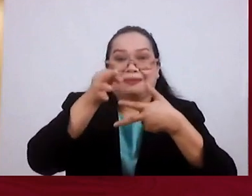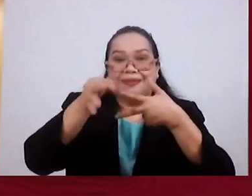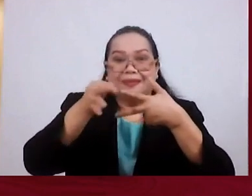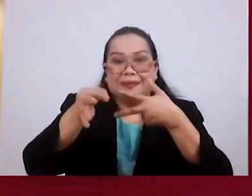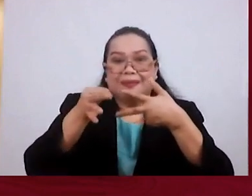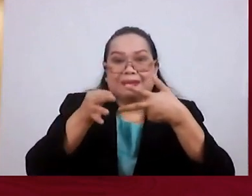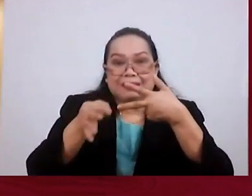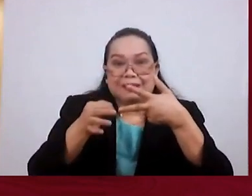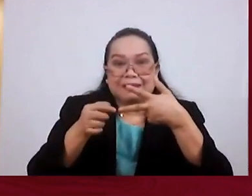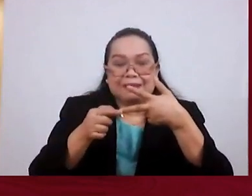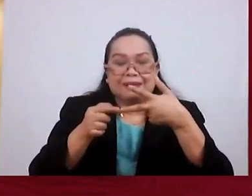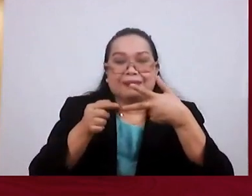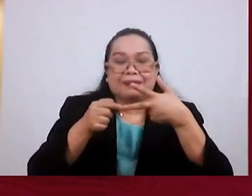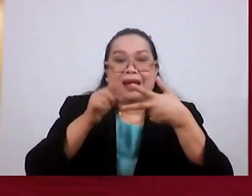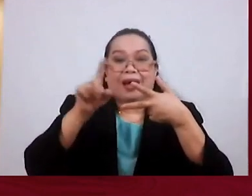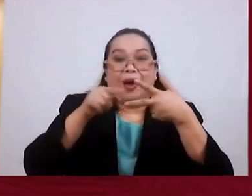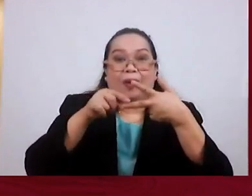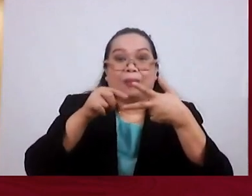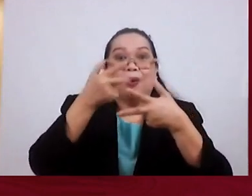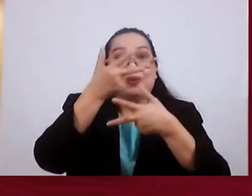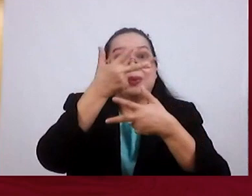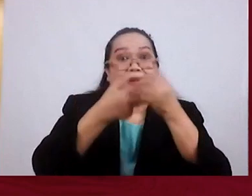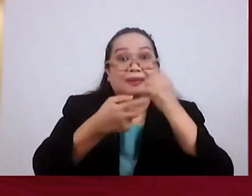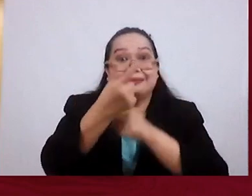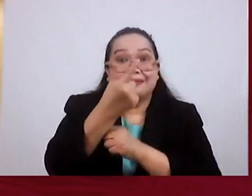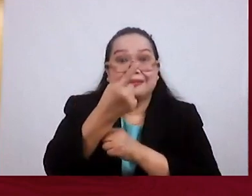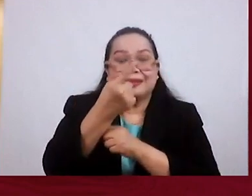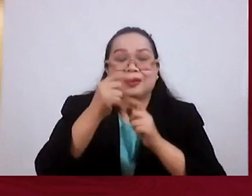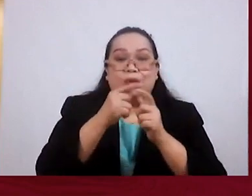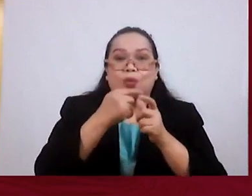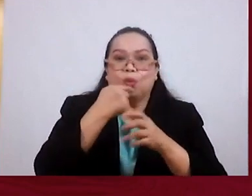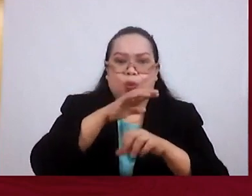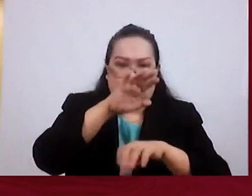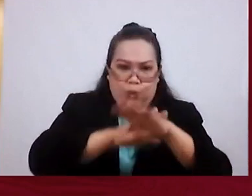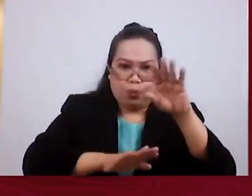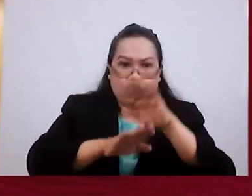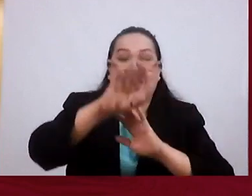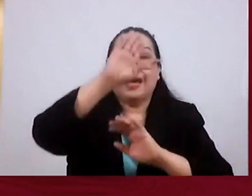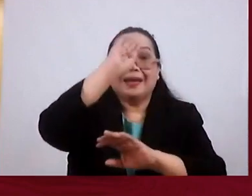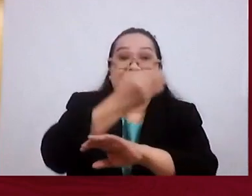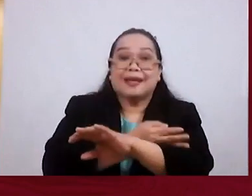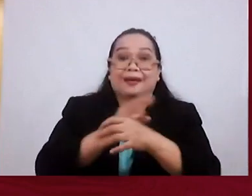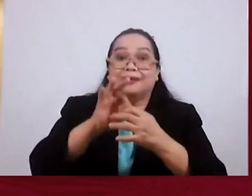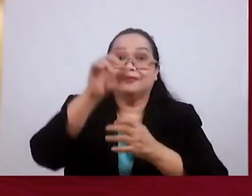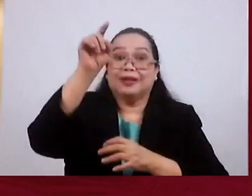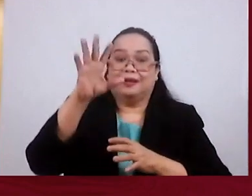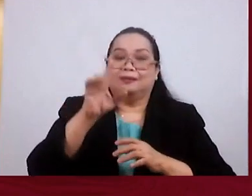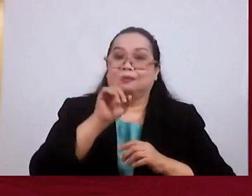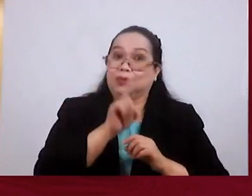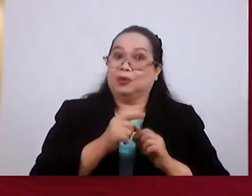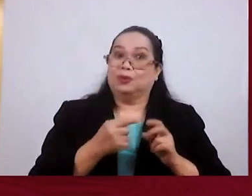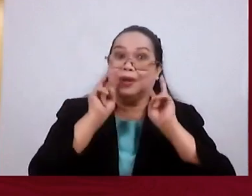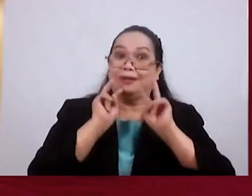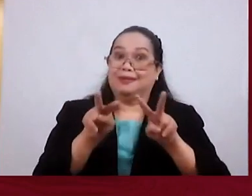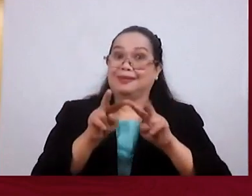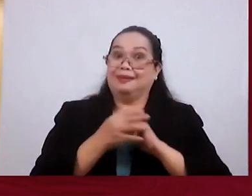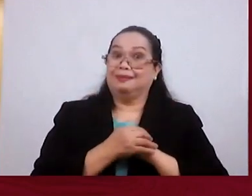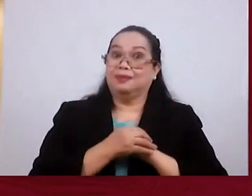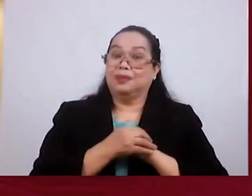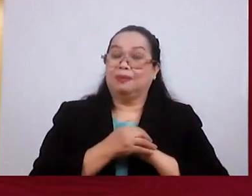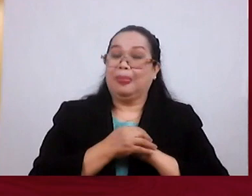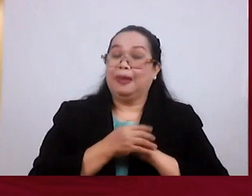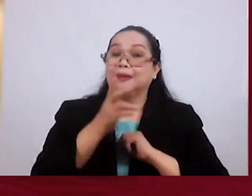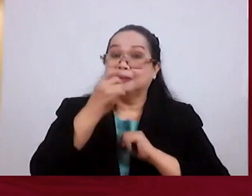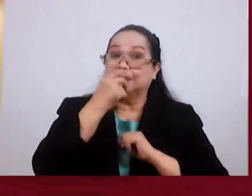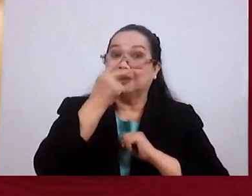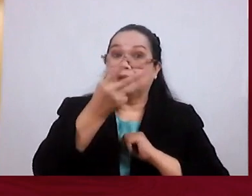these three things, Because they're about the Trinity. First, Who has trampled underfoot the Son of God. That's so obvious. But I want to